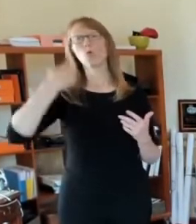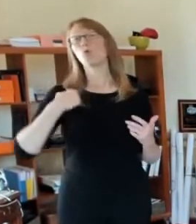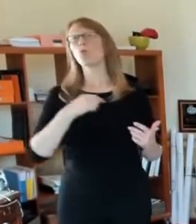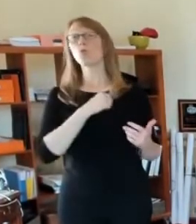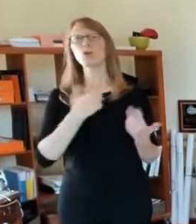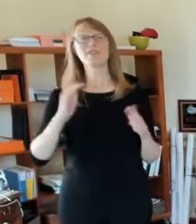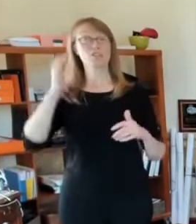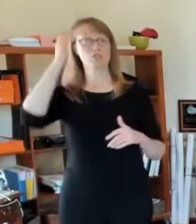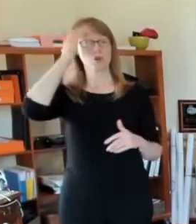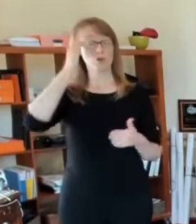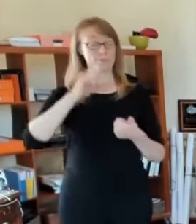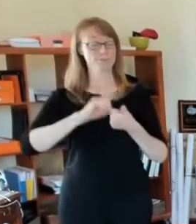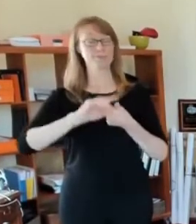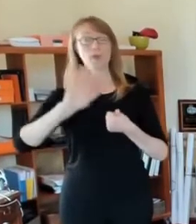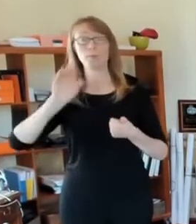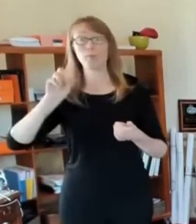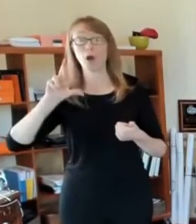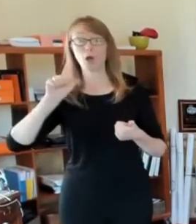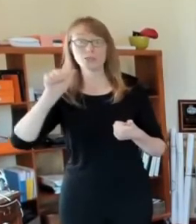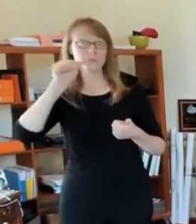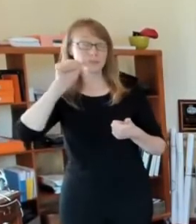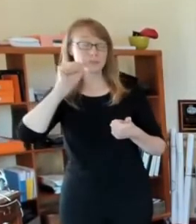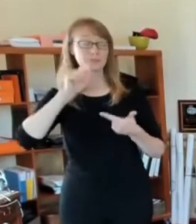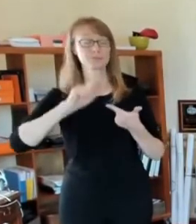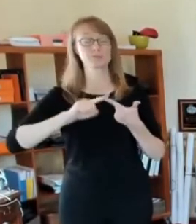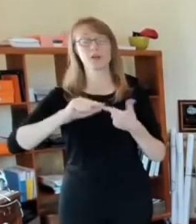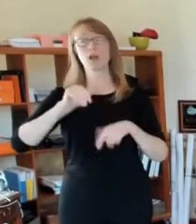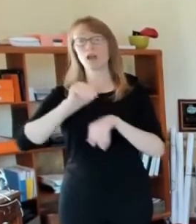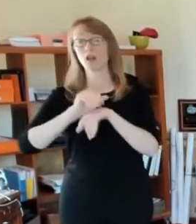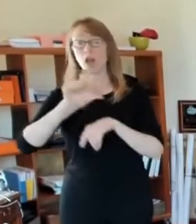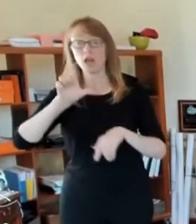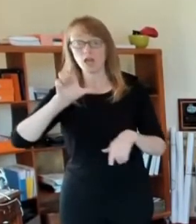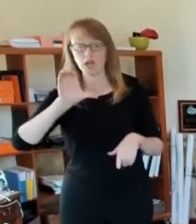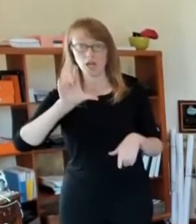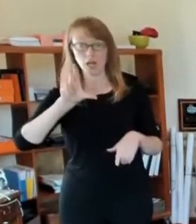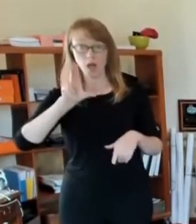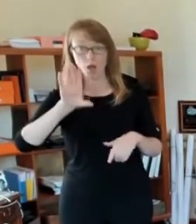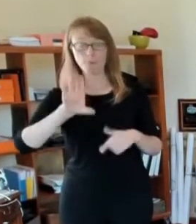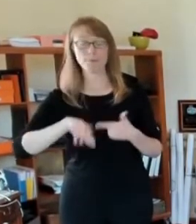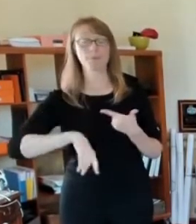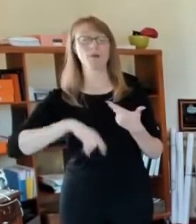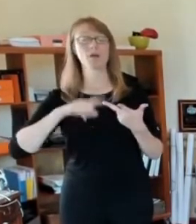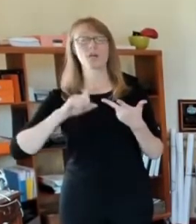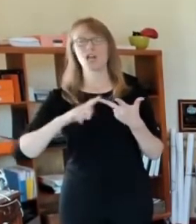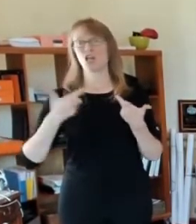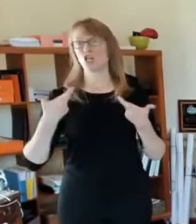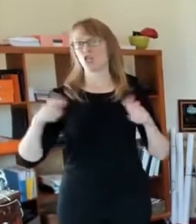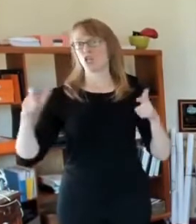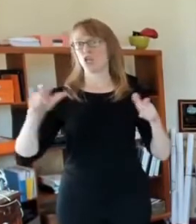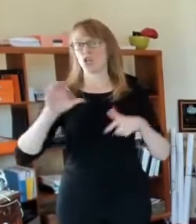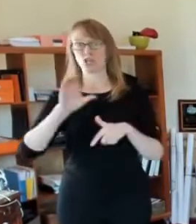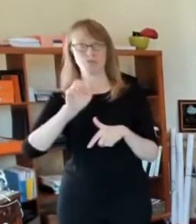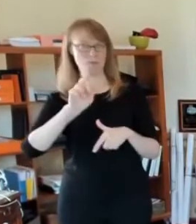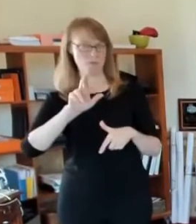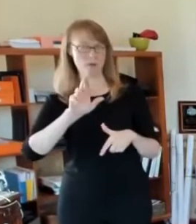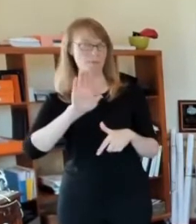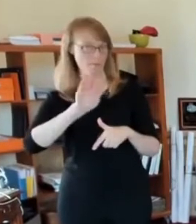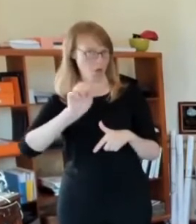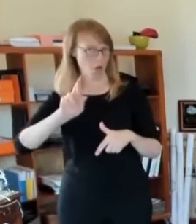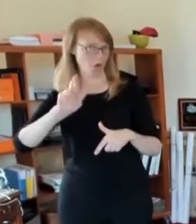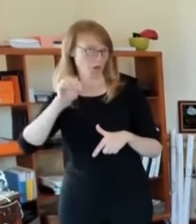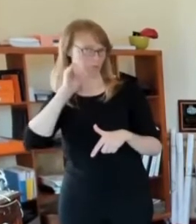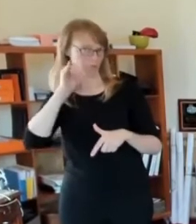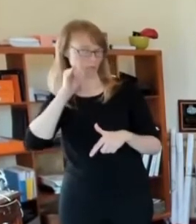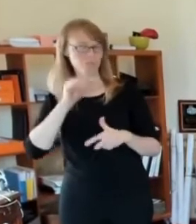call them whatever you want. Uh, large, uh, large bars primarily where it's been